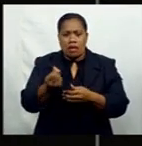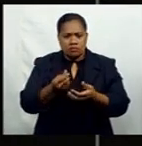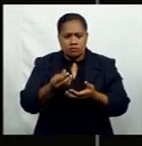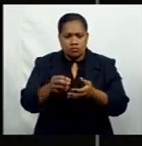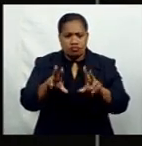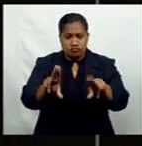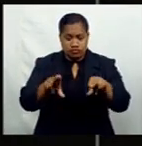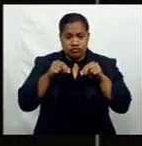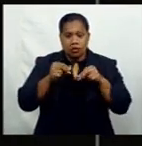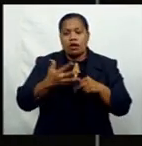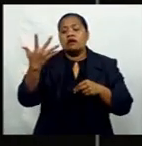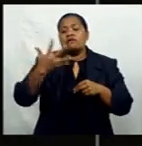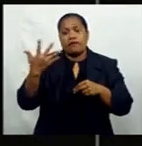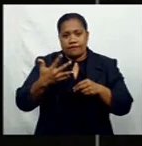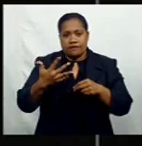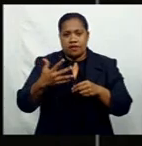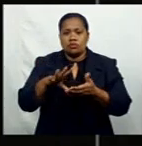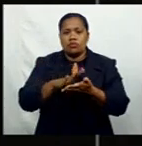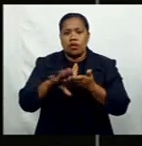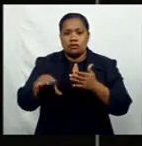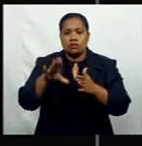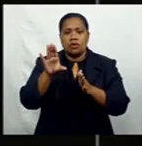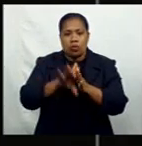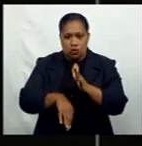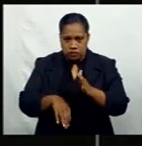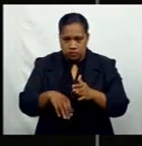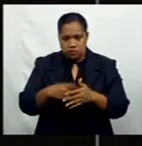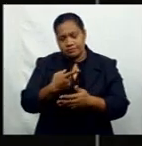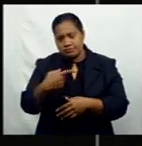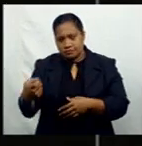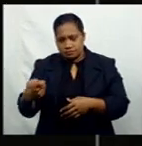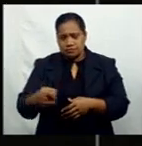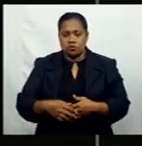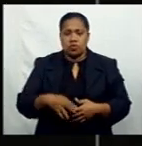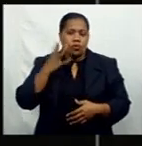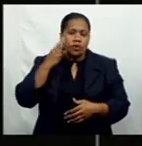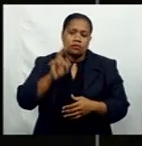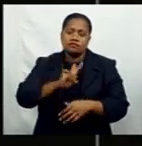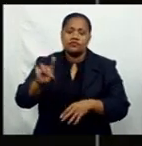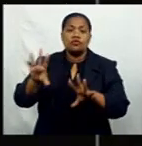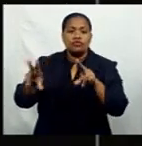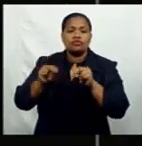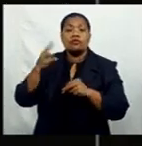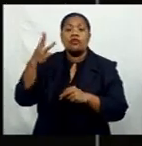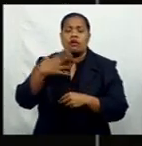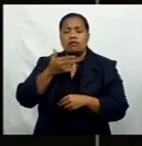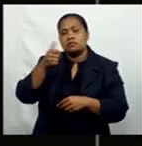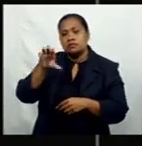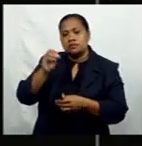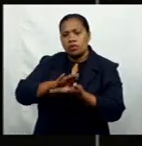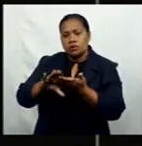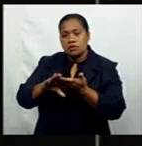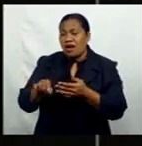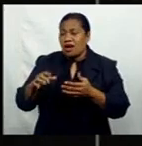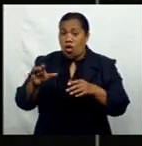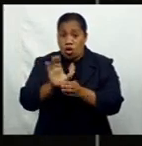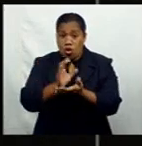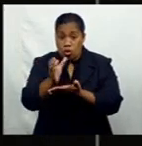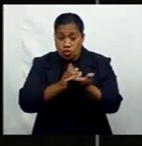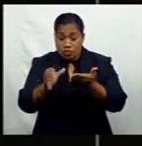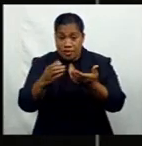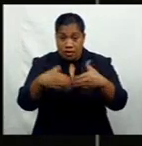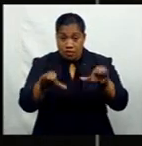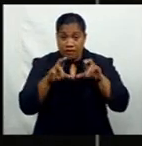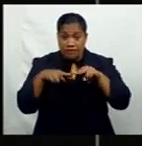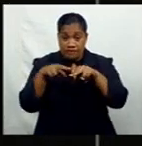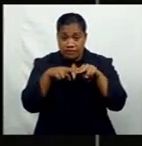withdrawing their $360 unemployment assistance. The Consumer Council of Fiji has received several complaints and